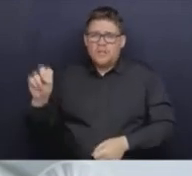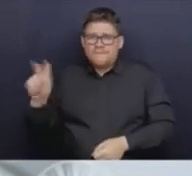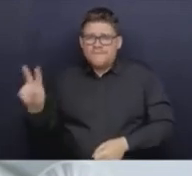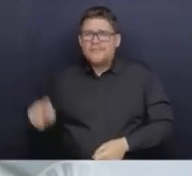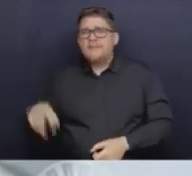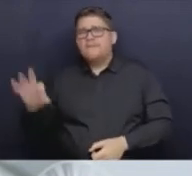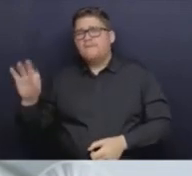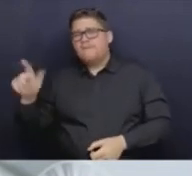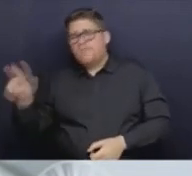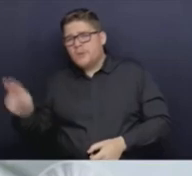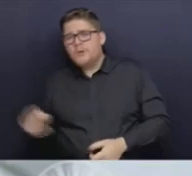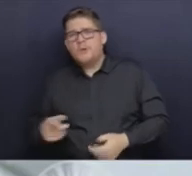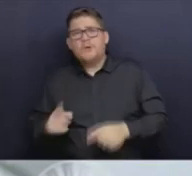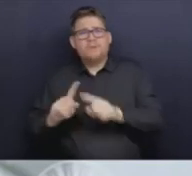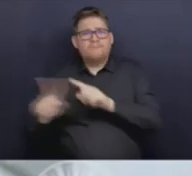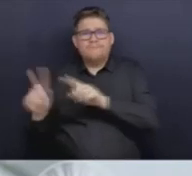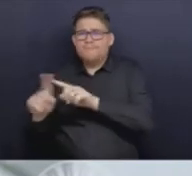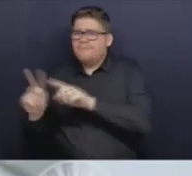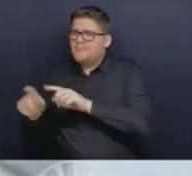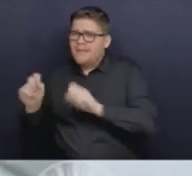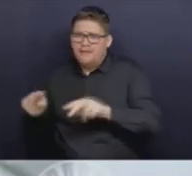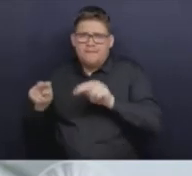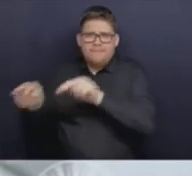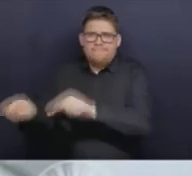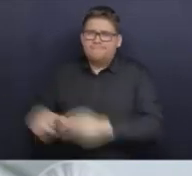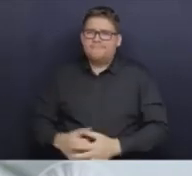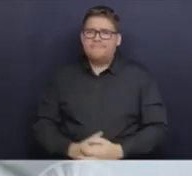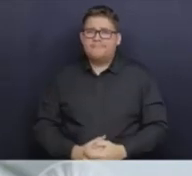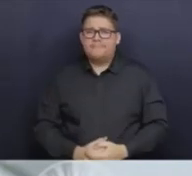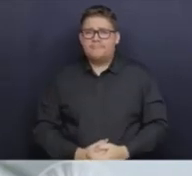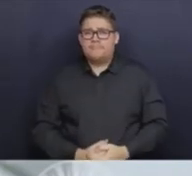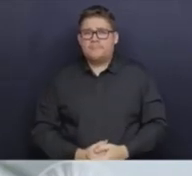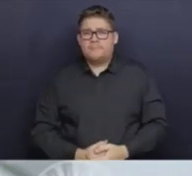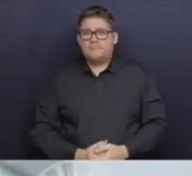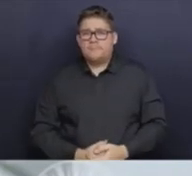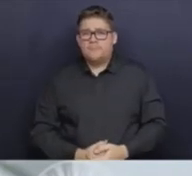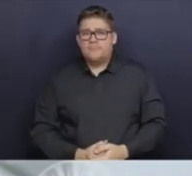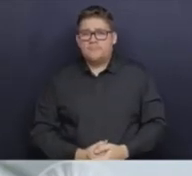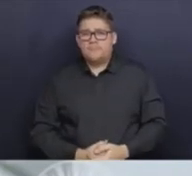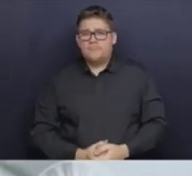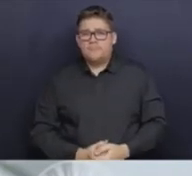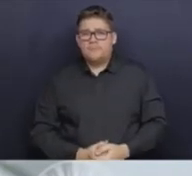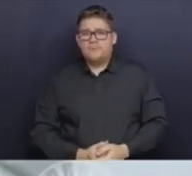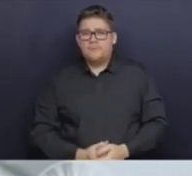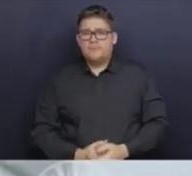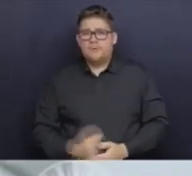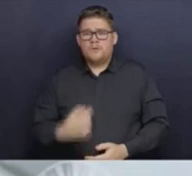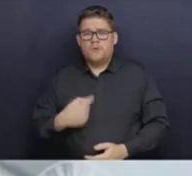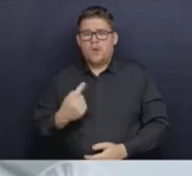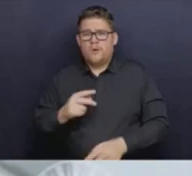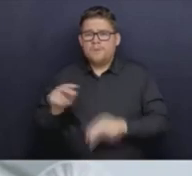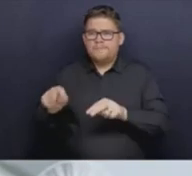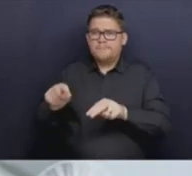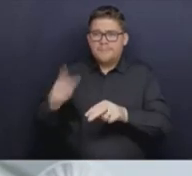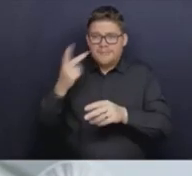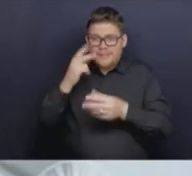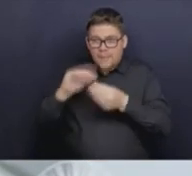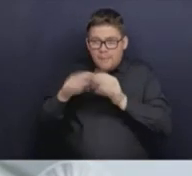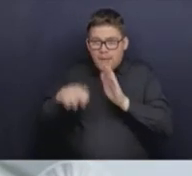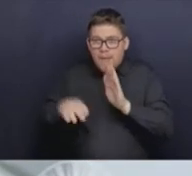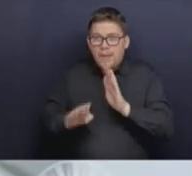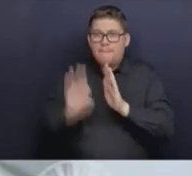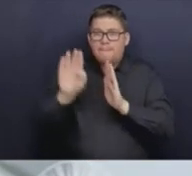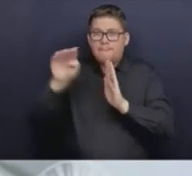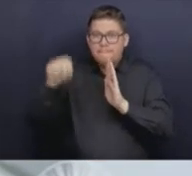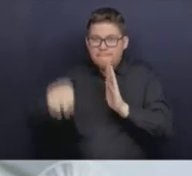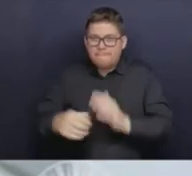you know, there's these many different things that we watch over time to see if things are going up or down or staying the same. And then we add in that whole genome sequencing to